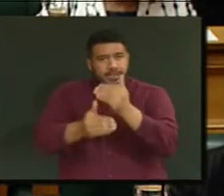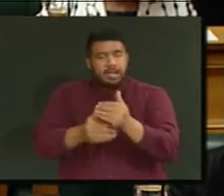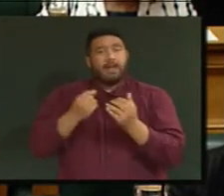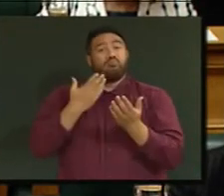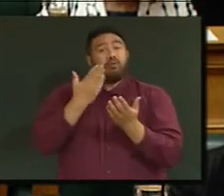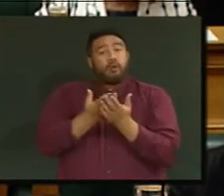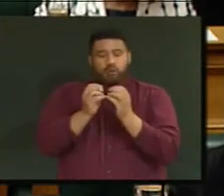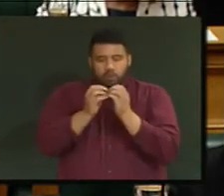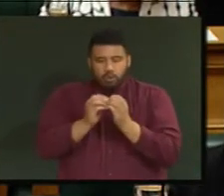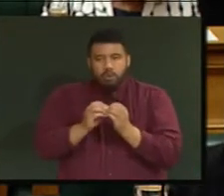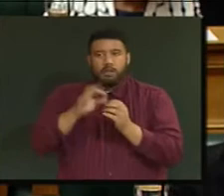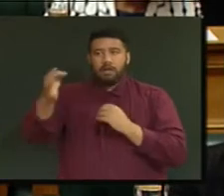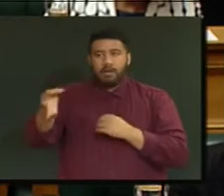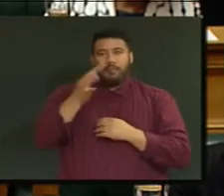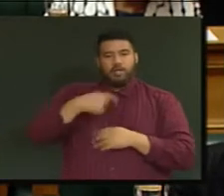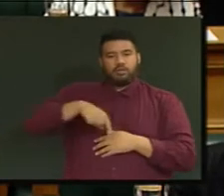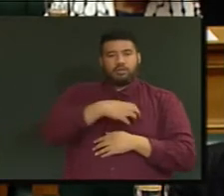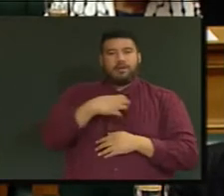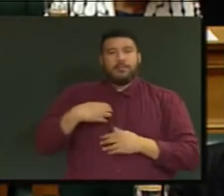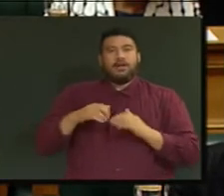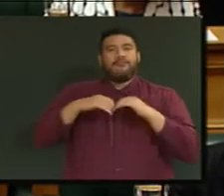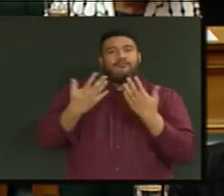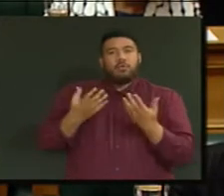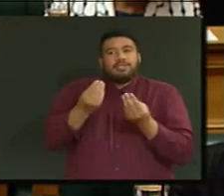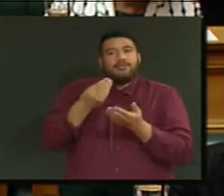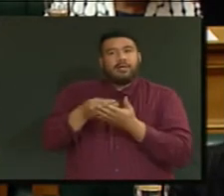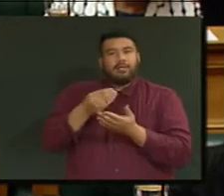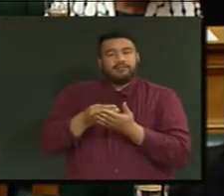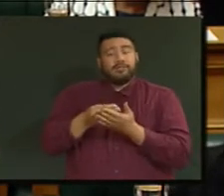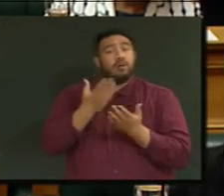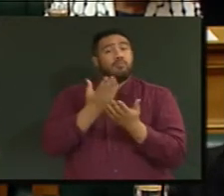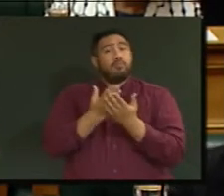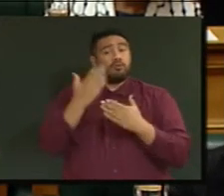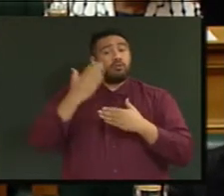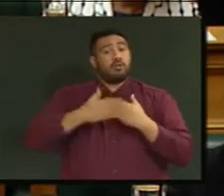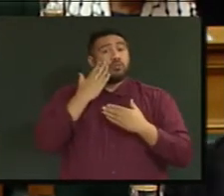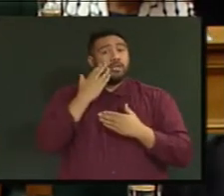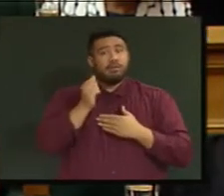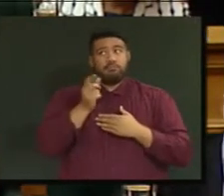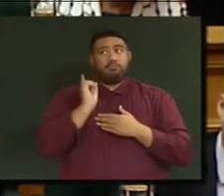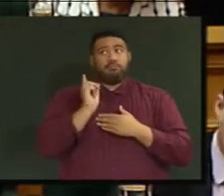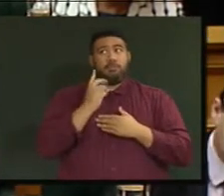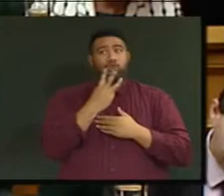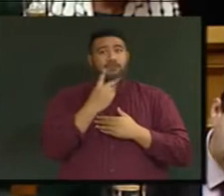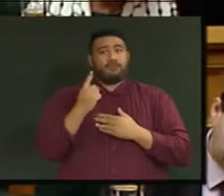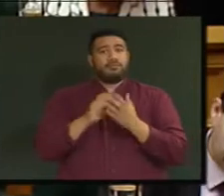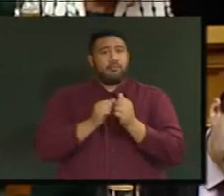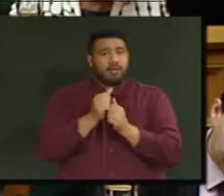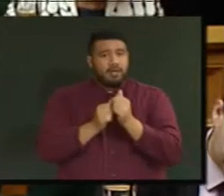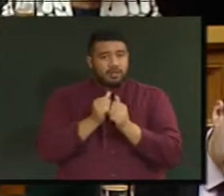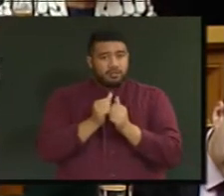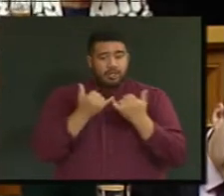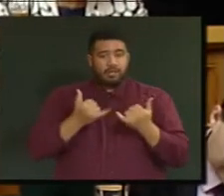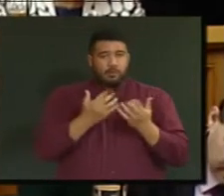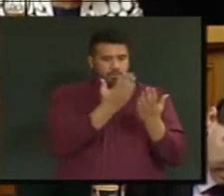a share of the fund. Those proposals closed on the 31st of March of this year. They are currently being